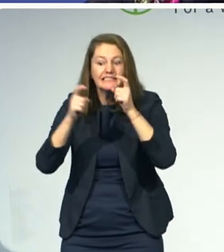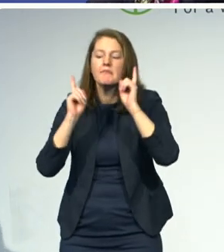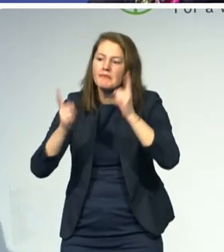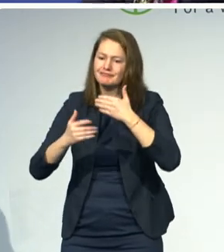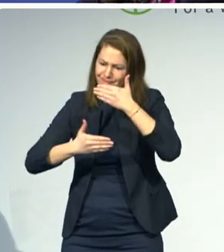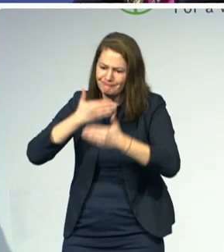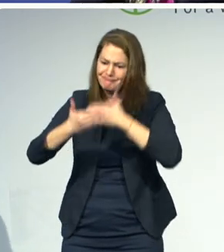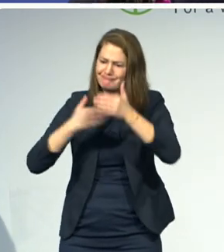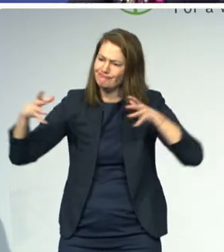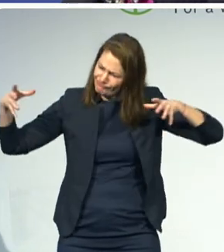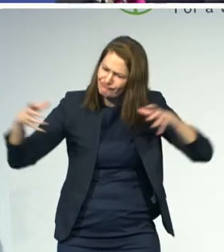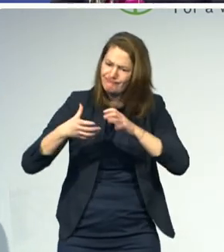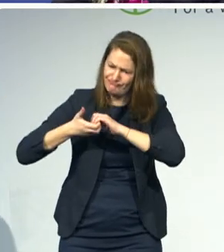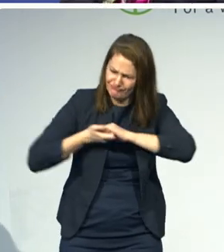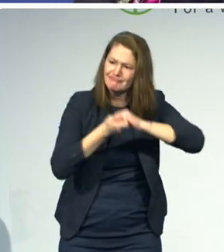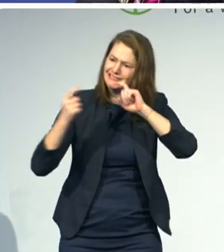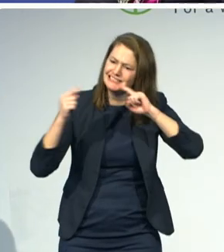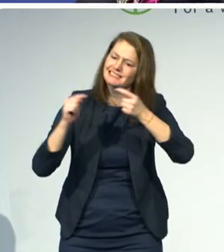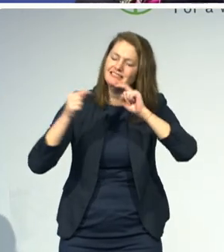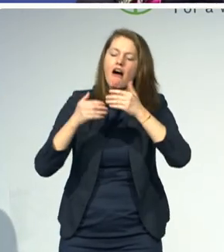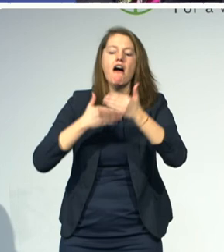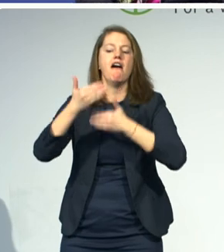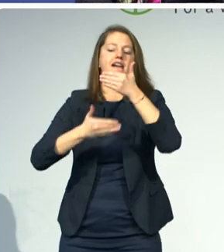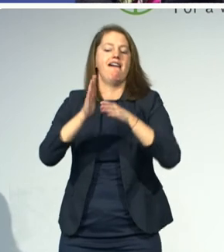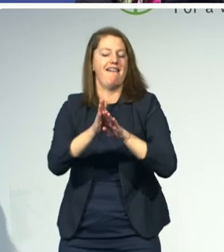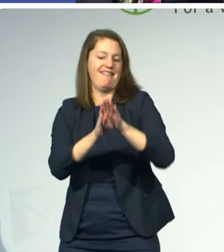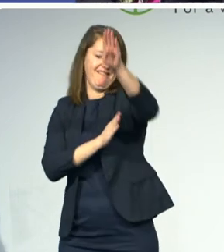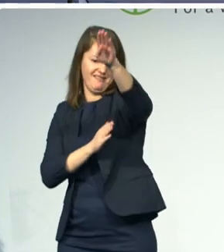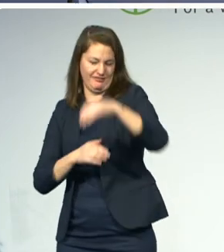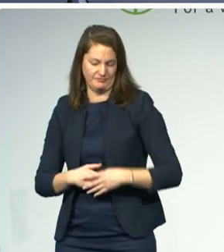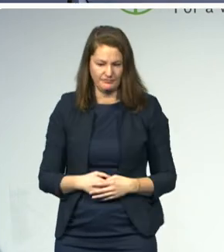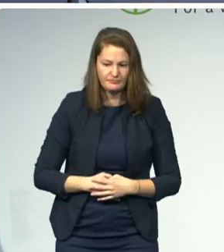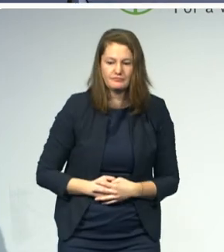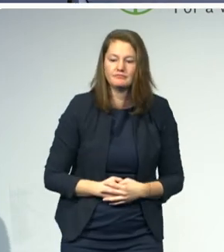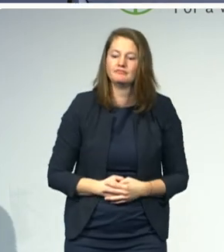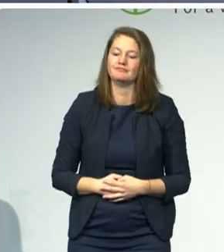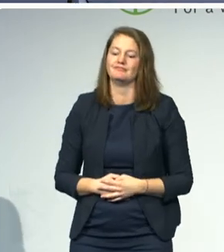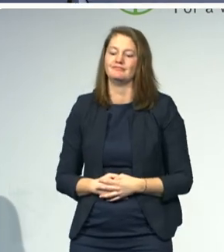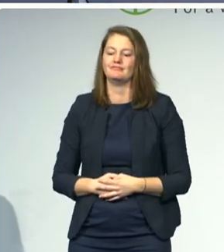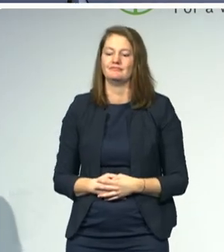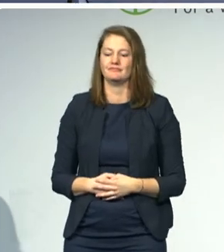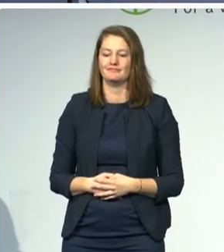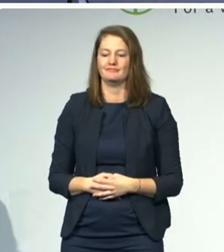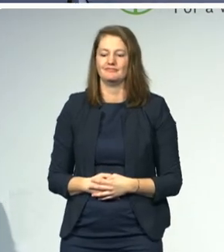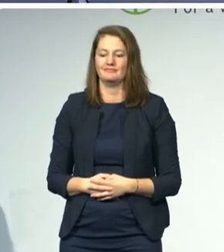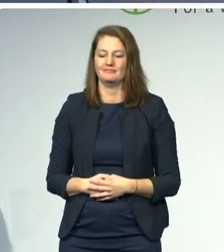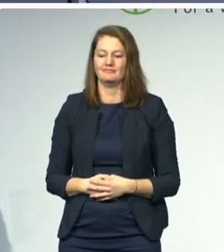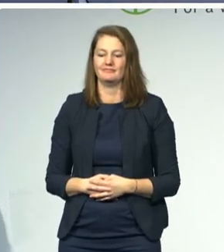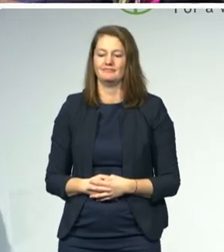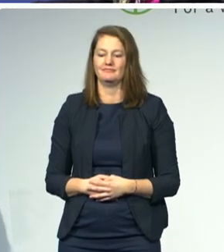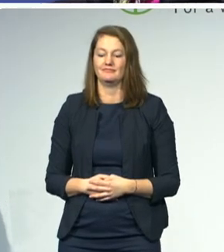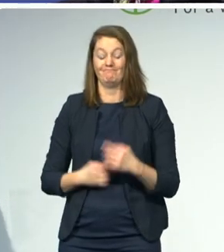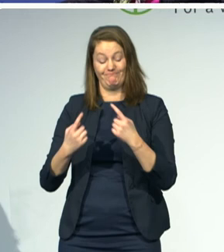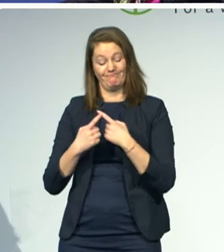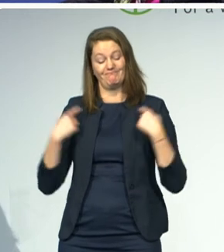today... Sorry. That is why today we at the World Bank are launching the Disability